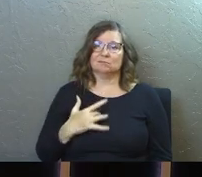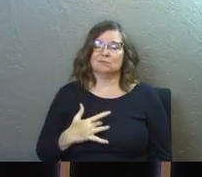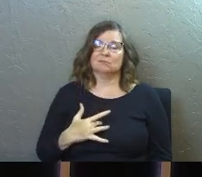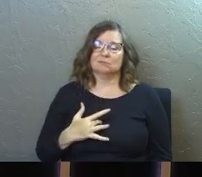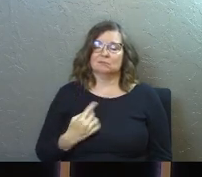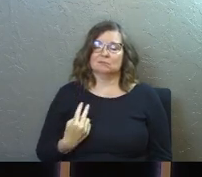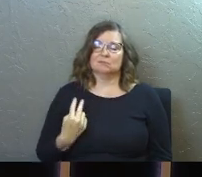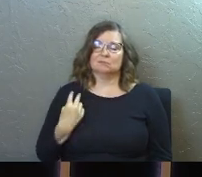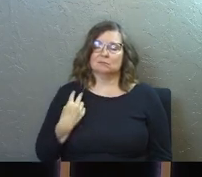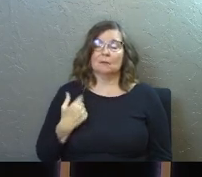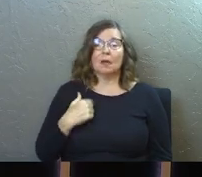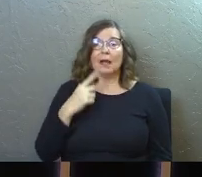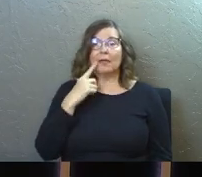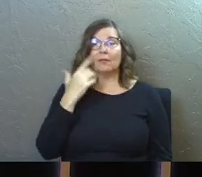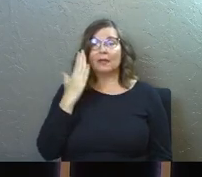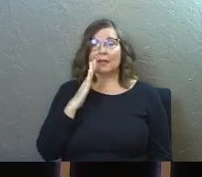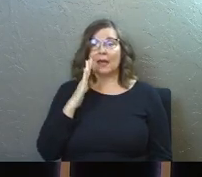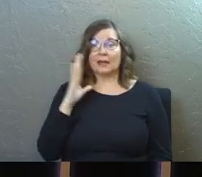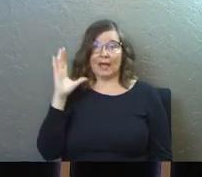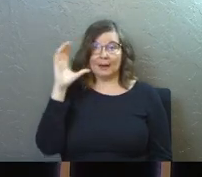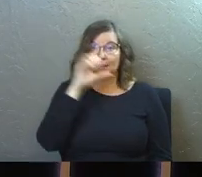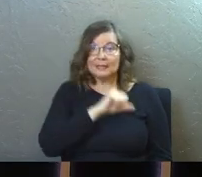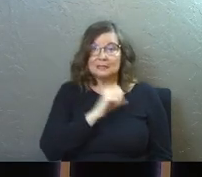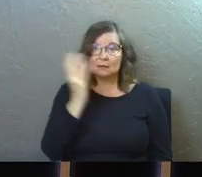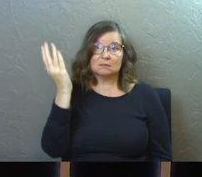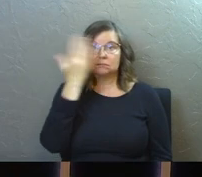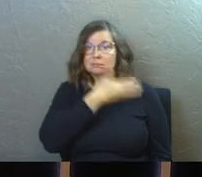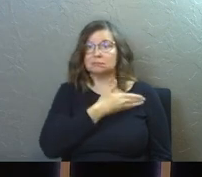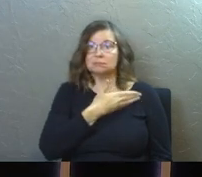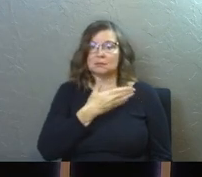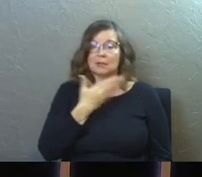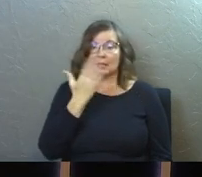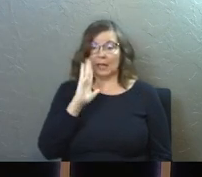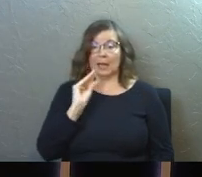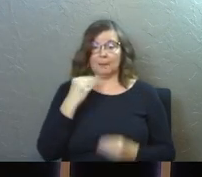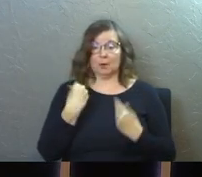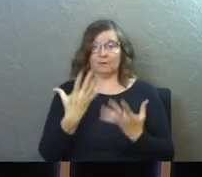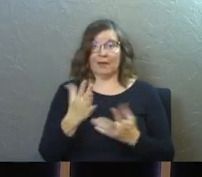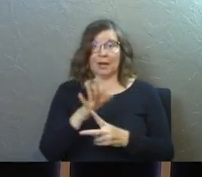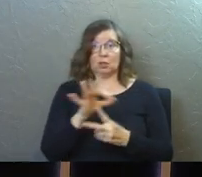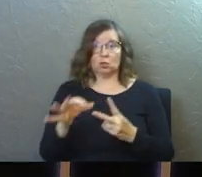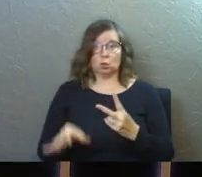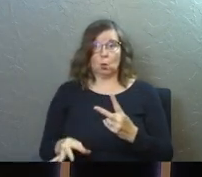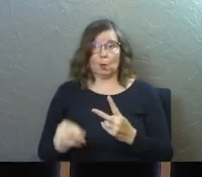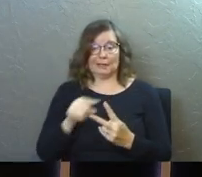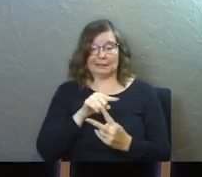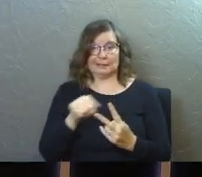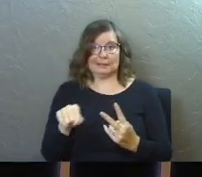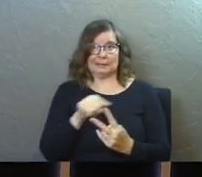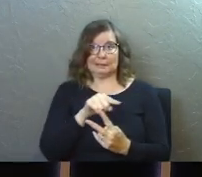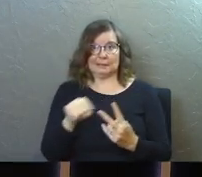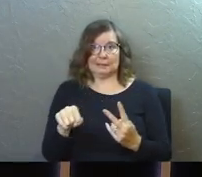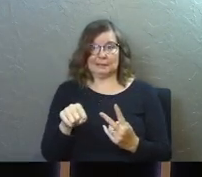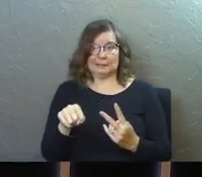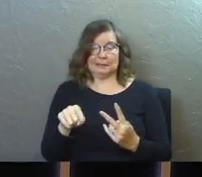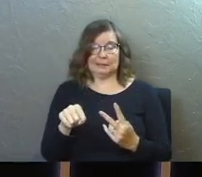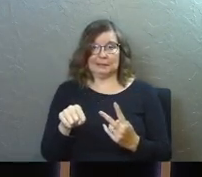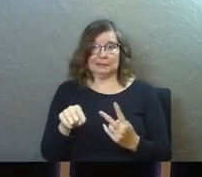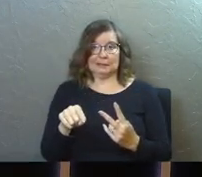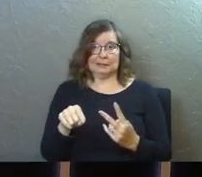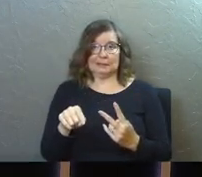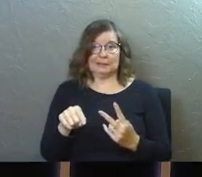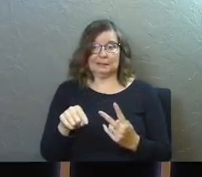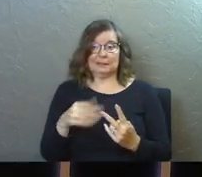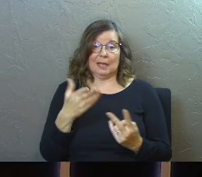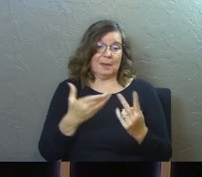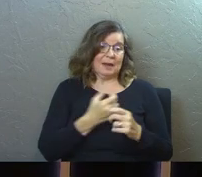question. I think God got missed. I think God provided a choice. I think God provided a possible blessing for somebody. And it might've been